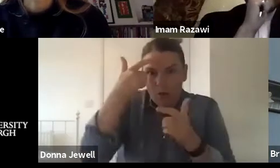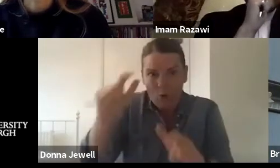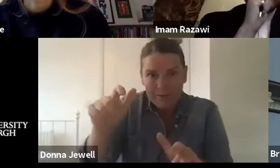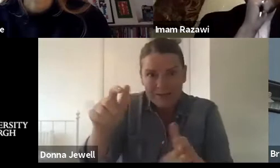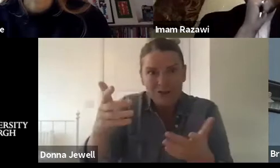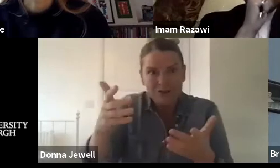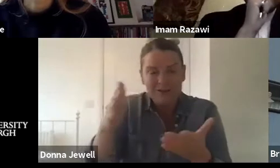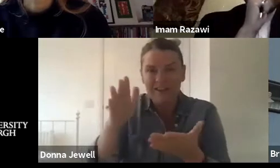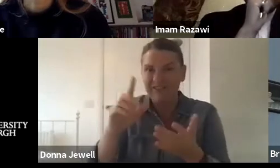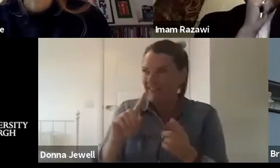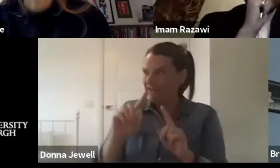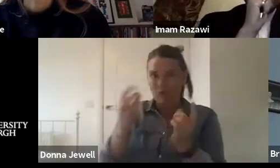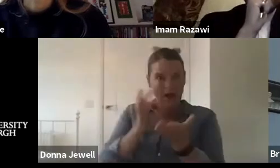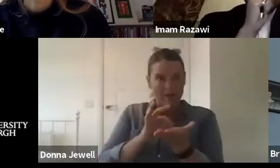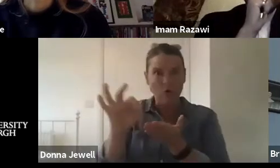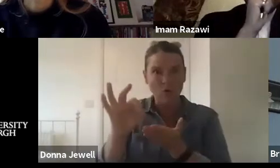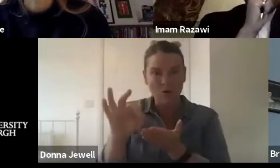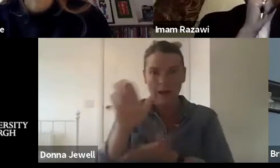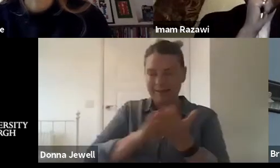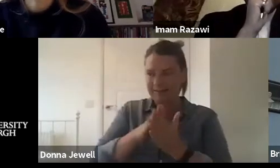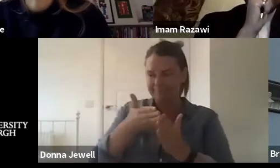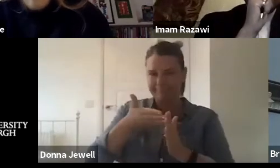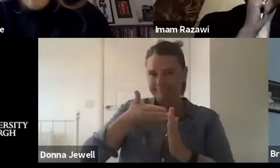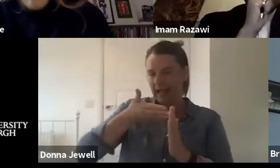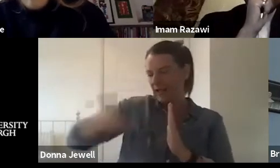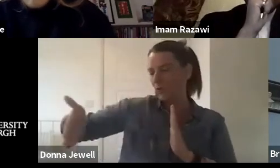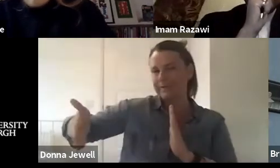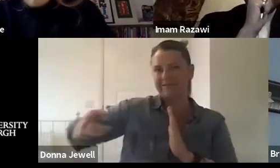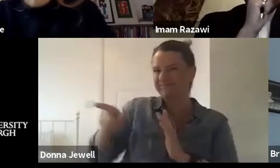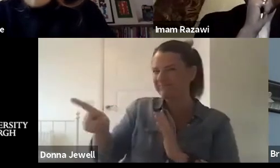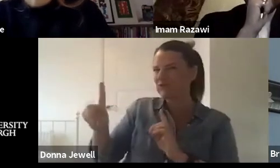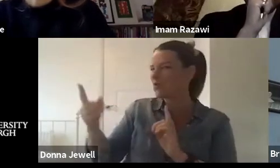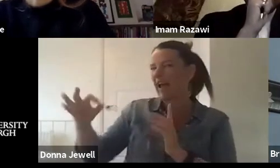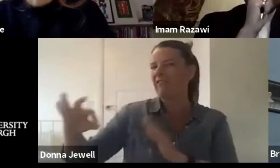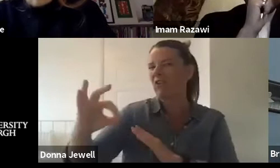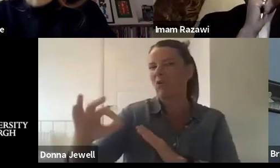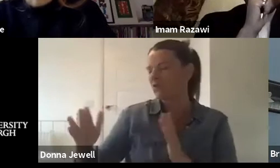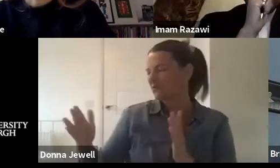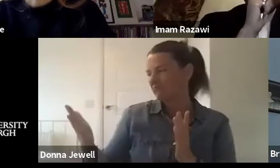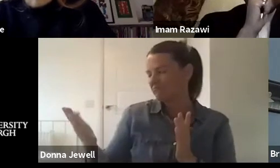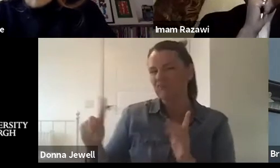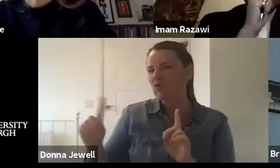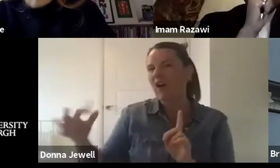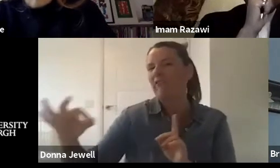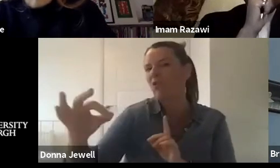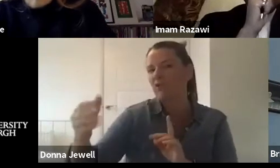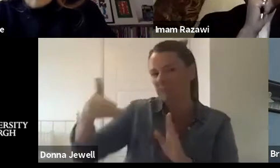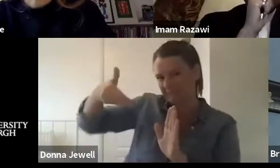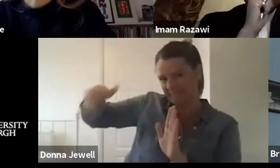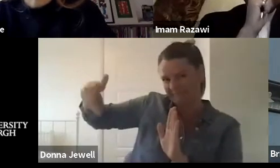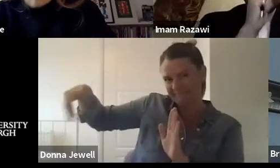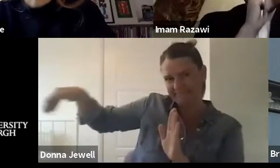people. You know, let's be blunt, you know, affordability leads to exclusion or in affordability leads to exclusion.